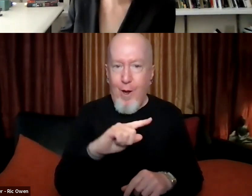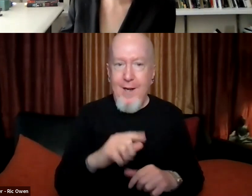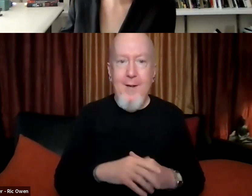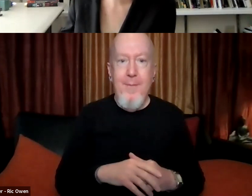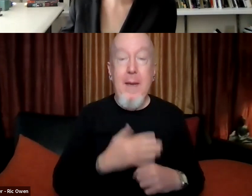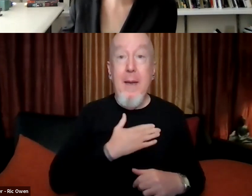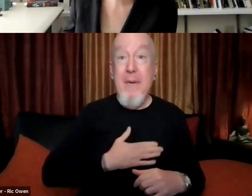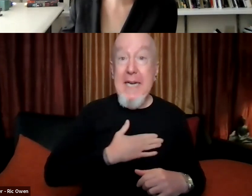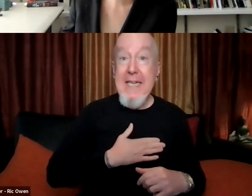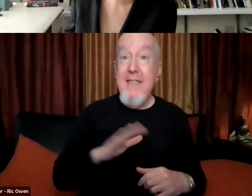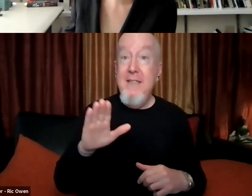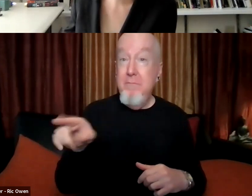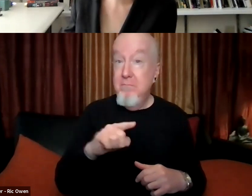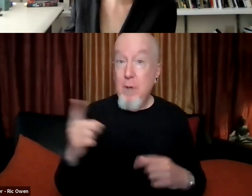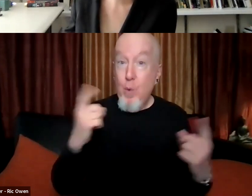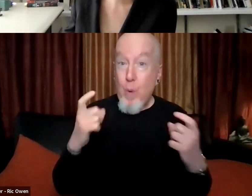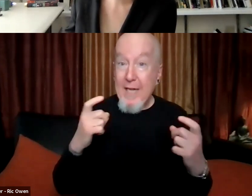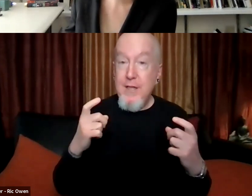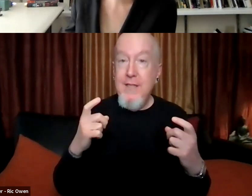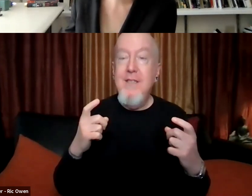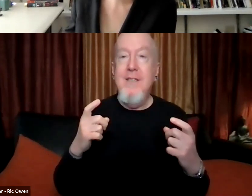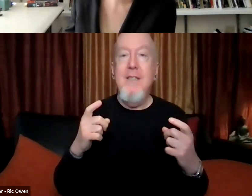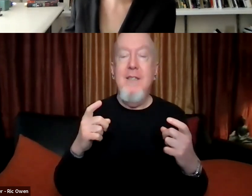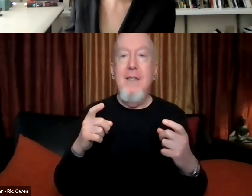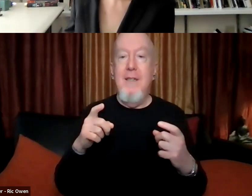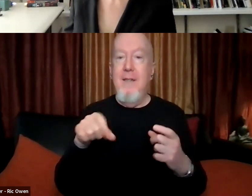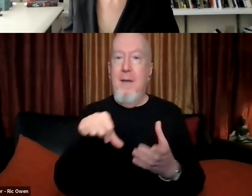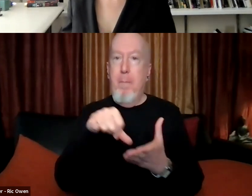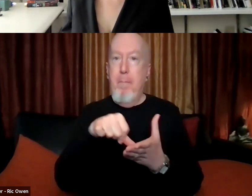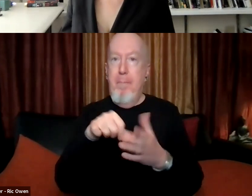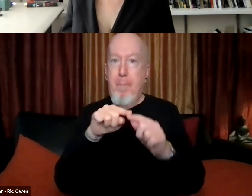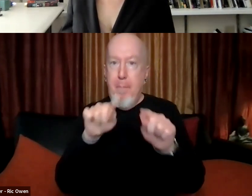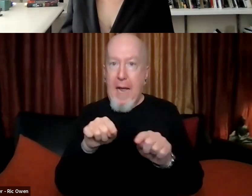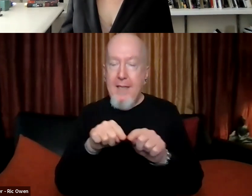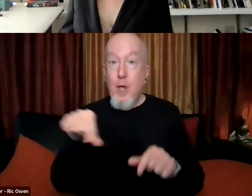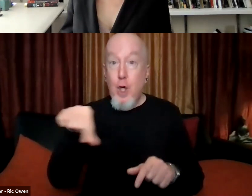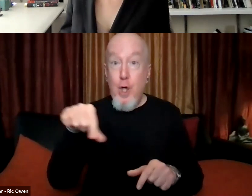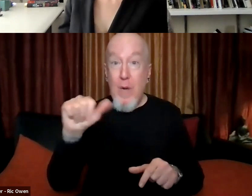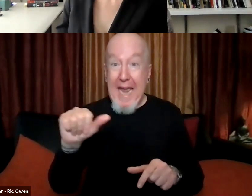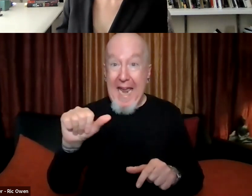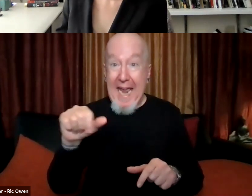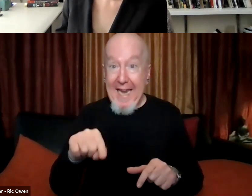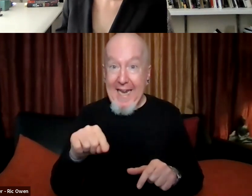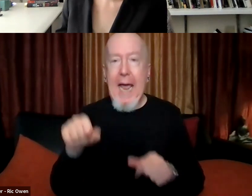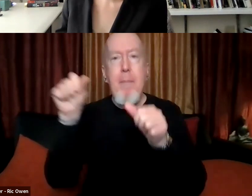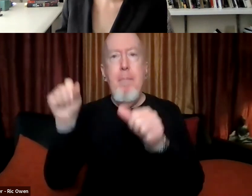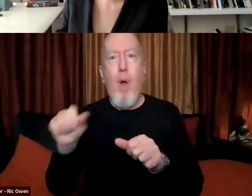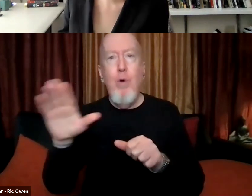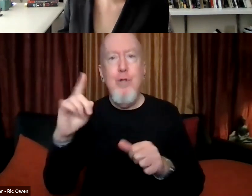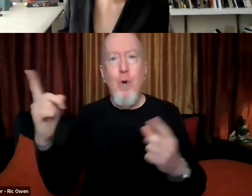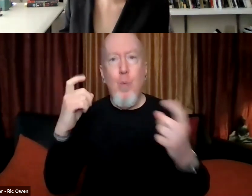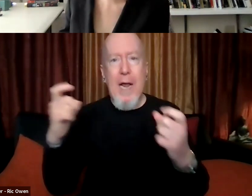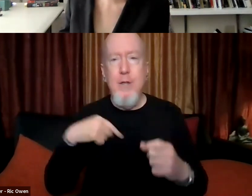to please ask your questions in the q a that's where we're going to be pulling them from and we welcome them any of them